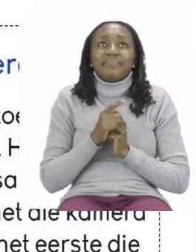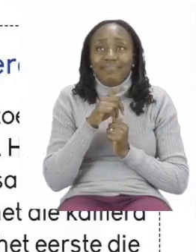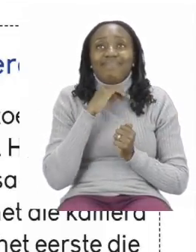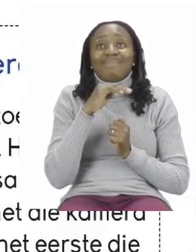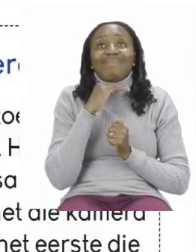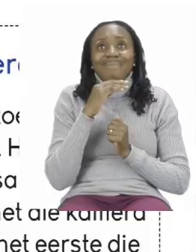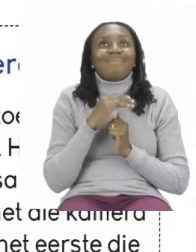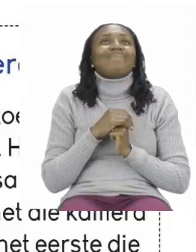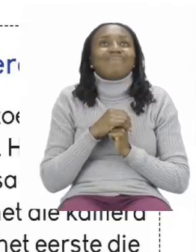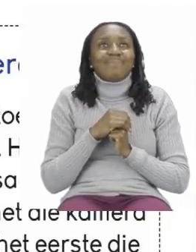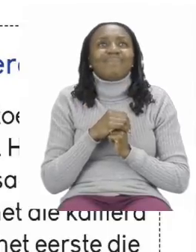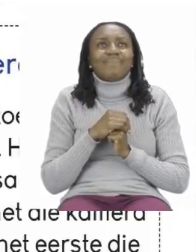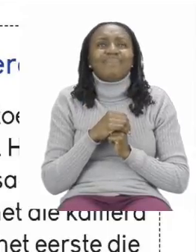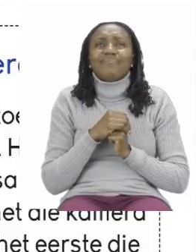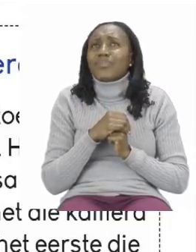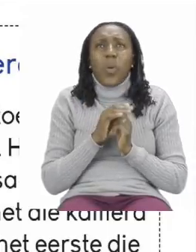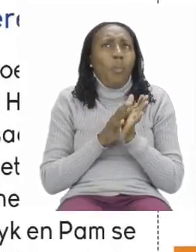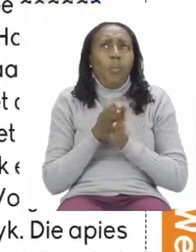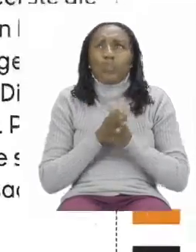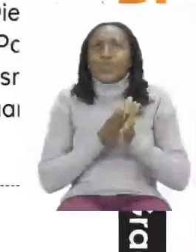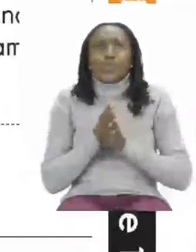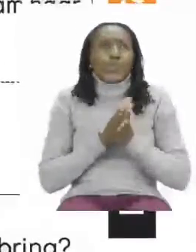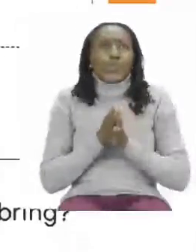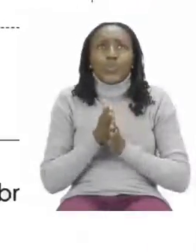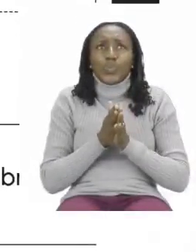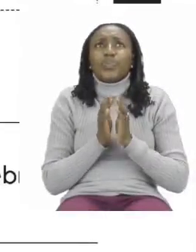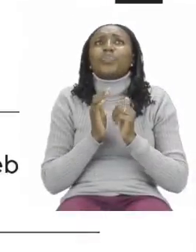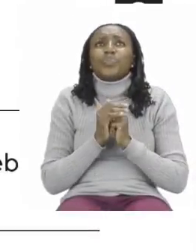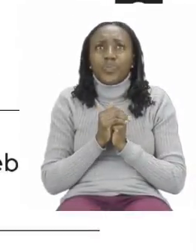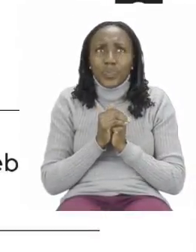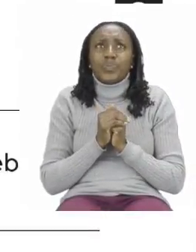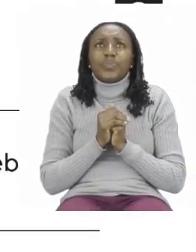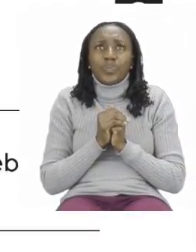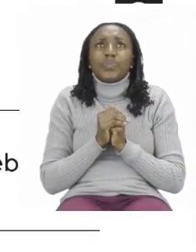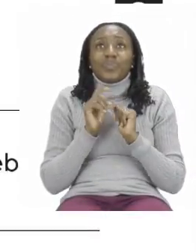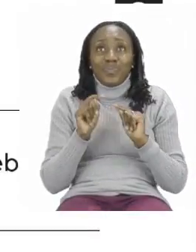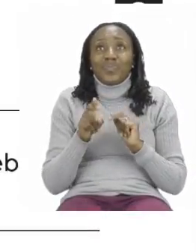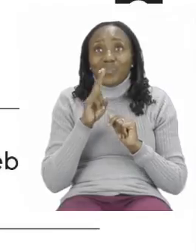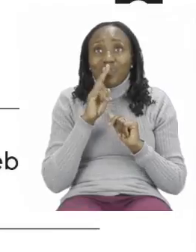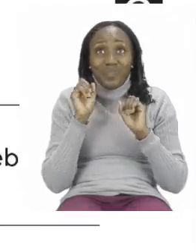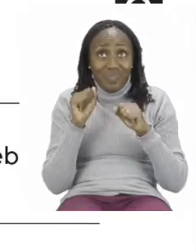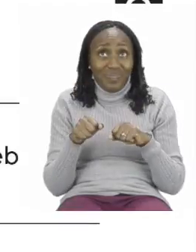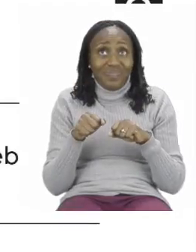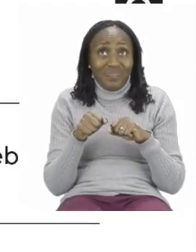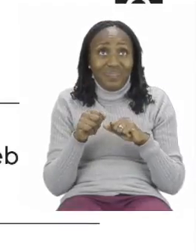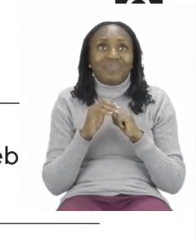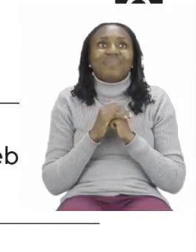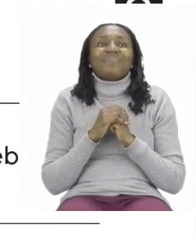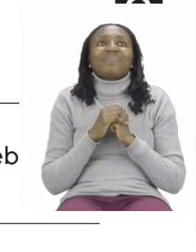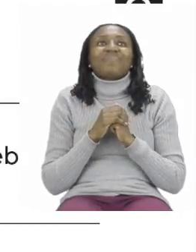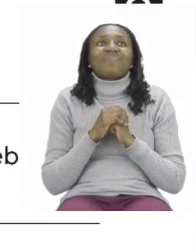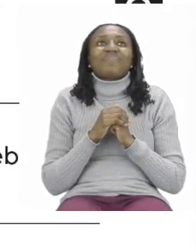and as you can hear it sounds so exciting. And I'm sure you'll be able to read and answer the questions.